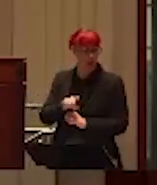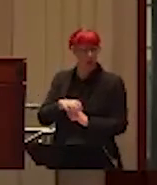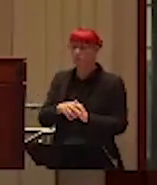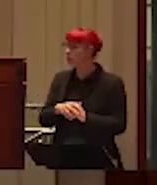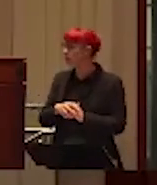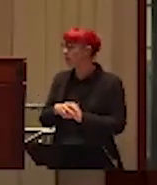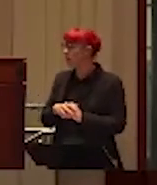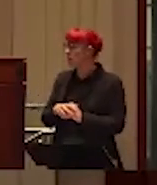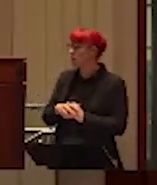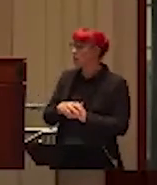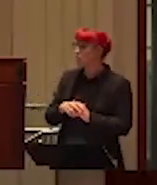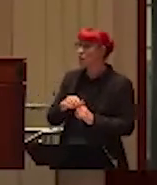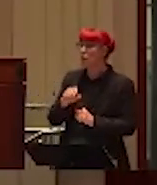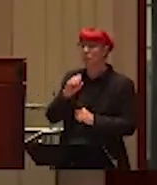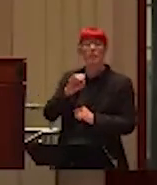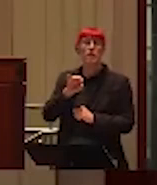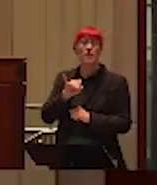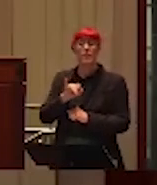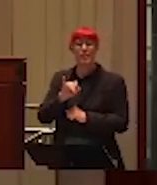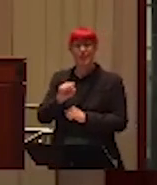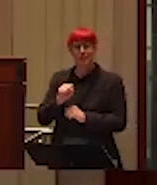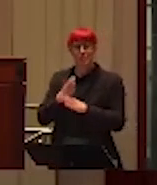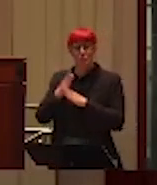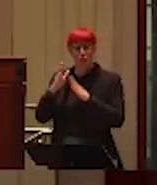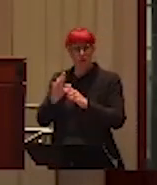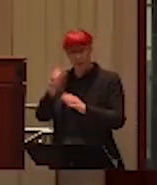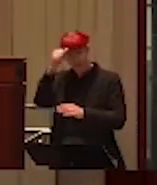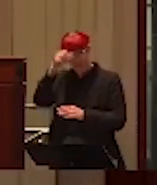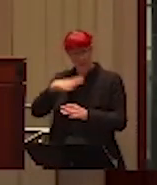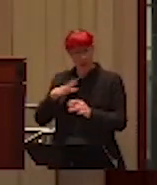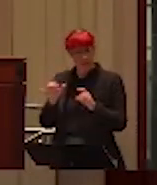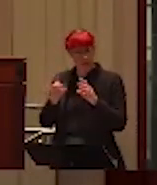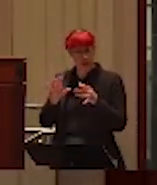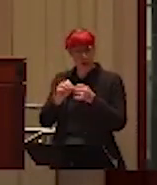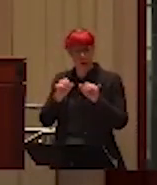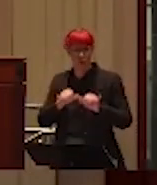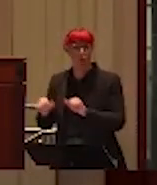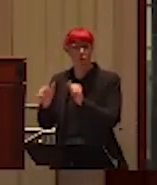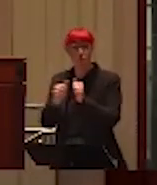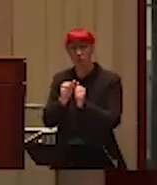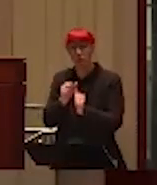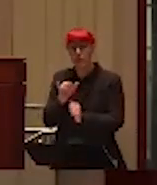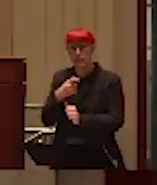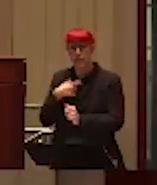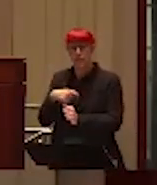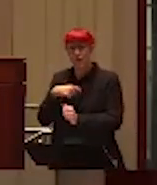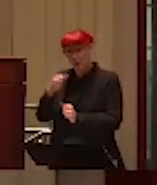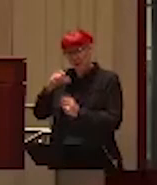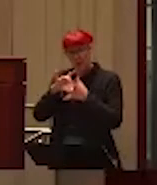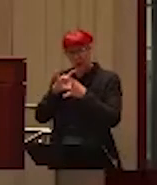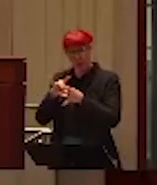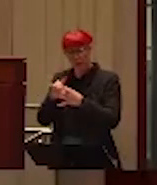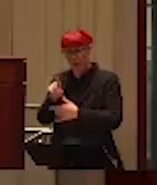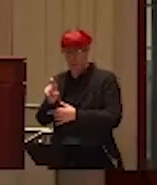is partner male violence more prevalent in same-sex relationships? What we know is that